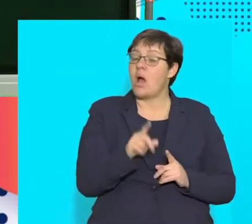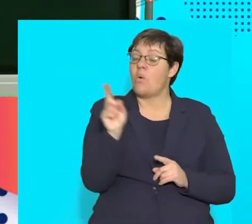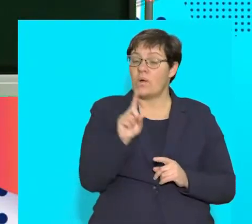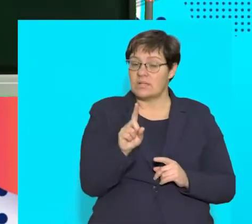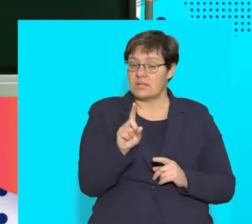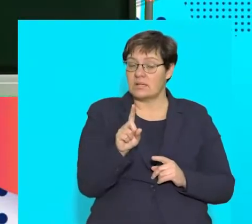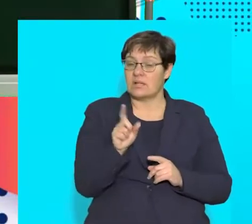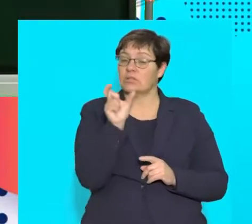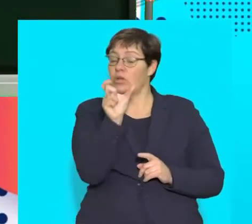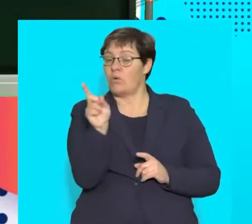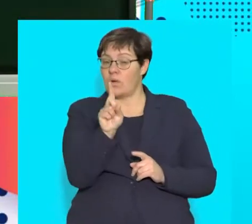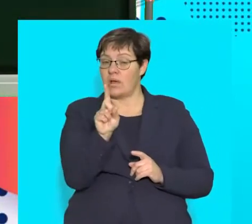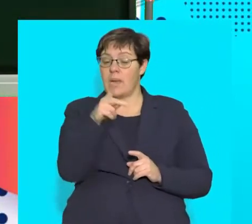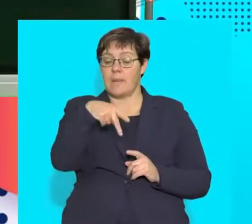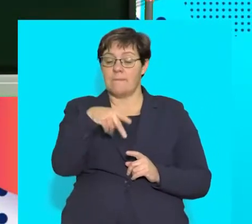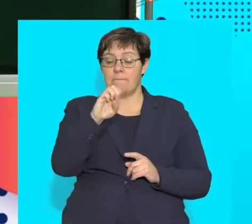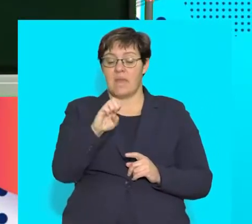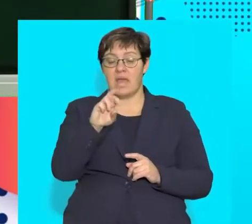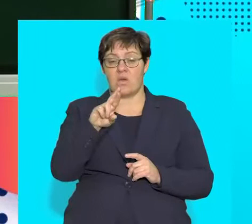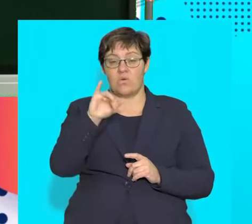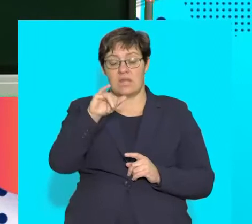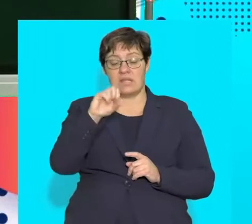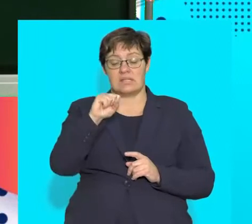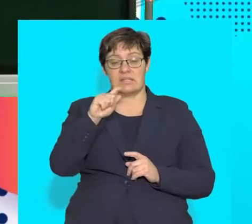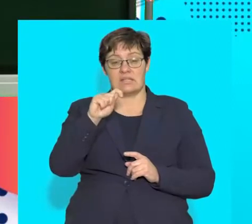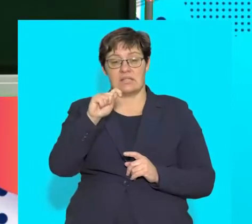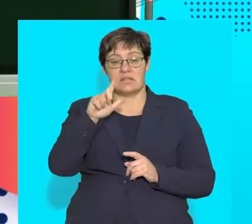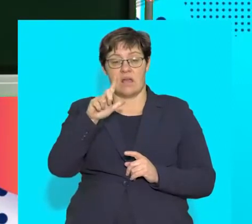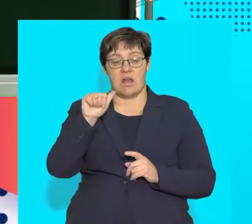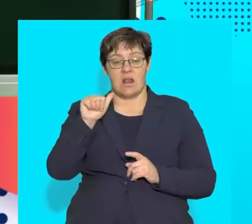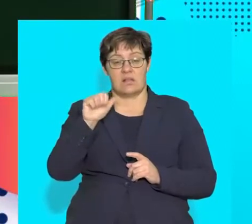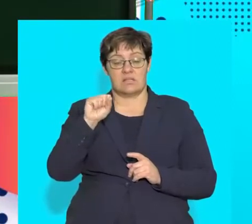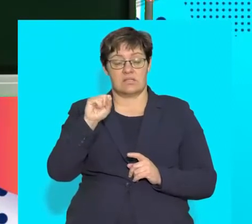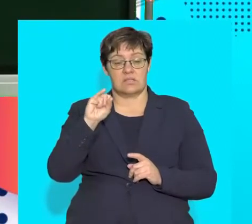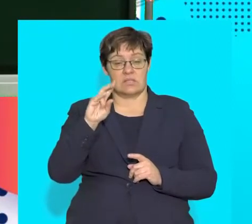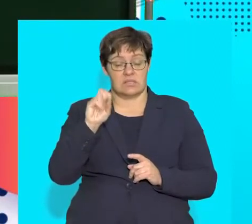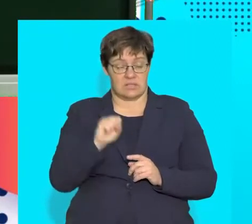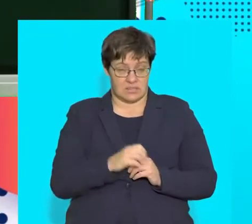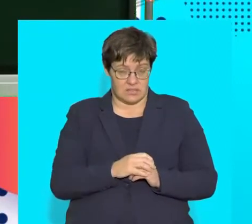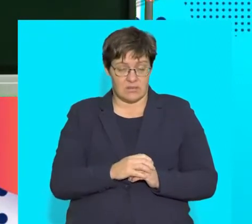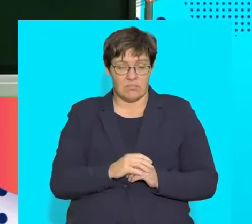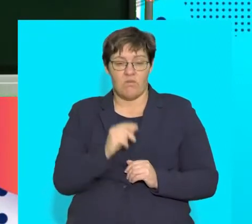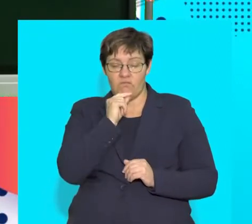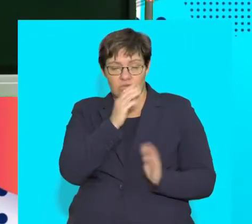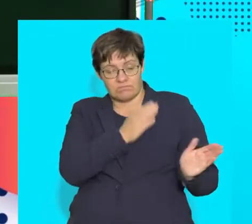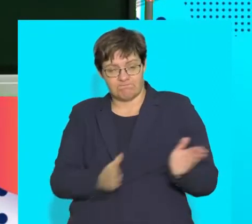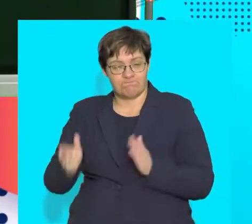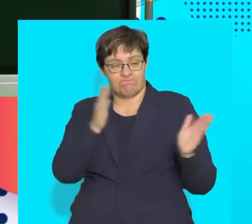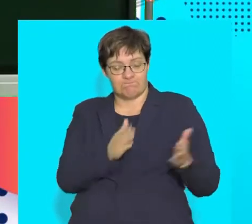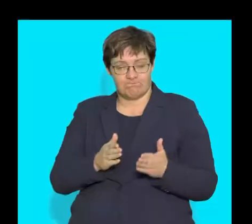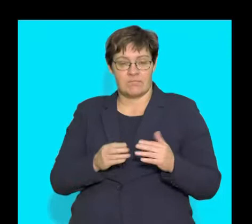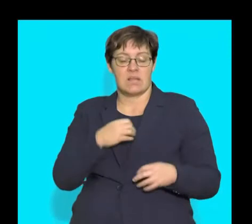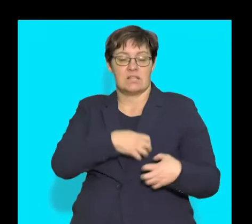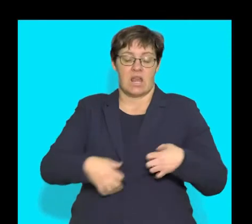context or that term as peristalsis. So peristalsis is what propels food along the